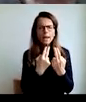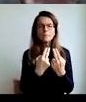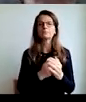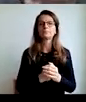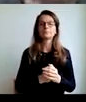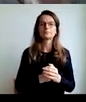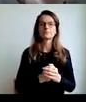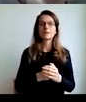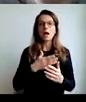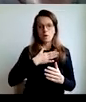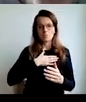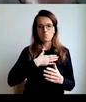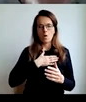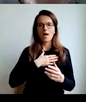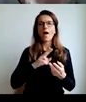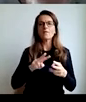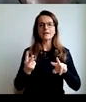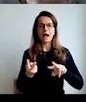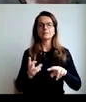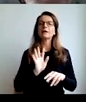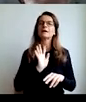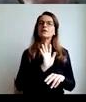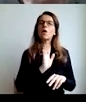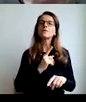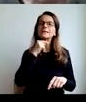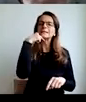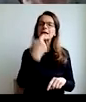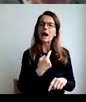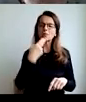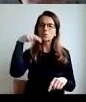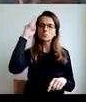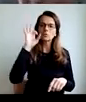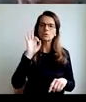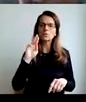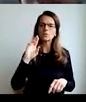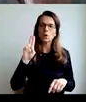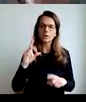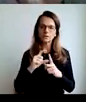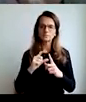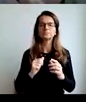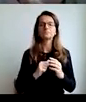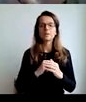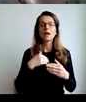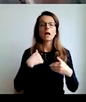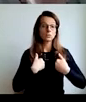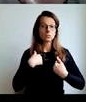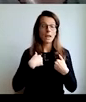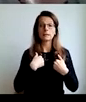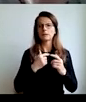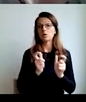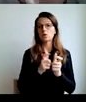look into this statement, this is my interpretation of Freud, love